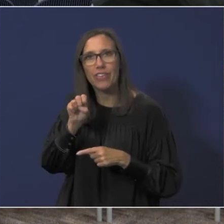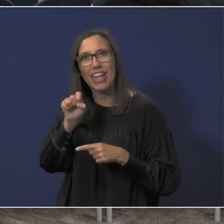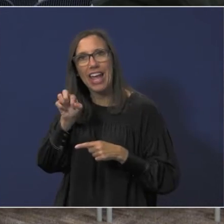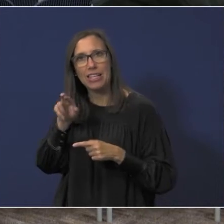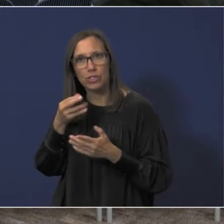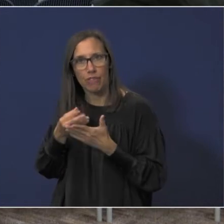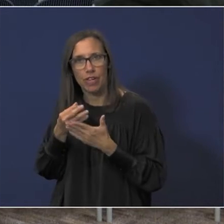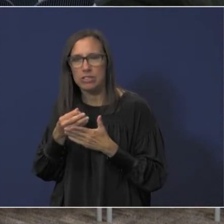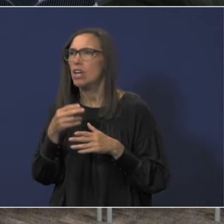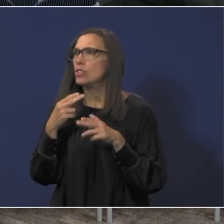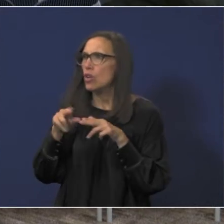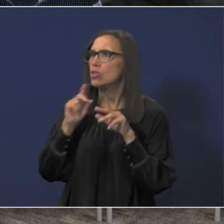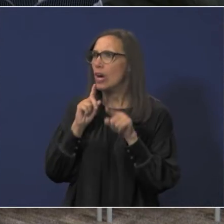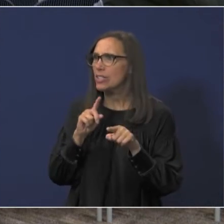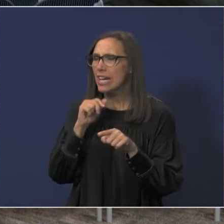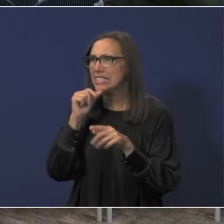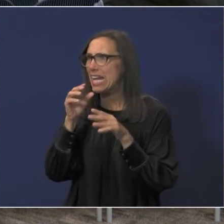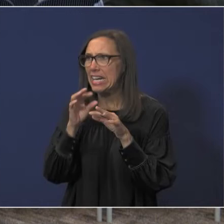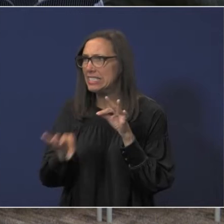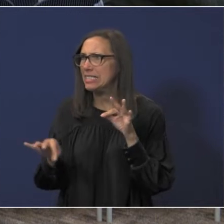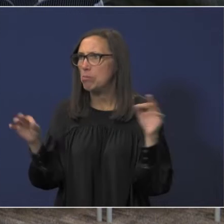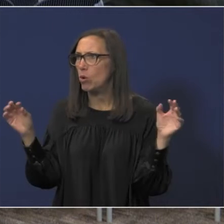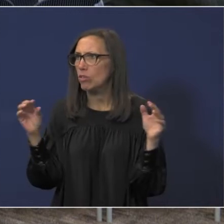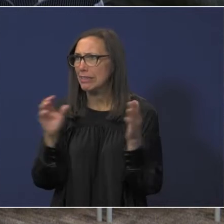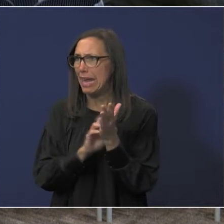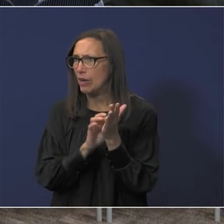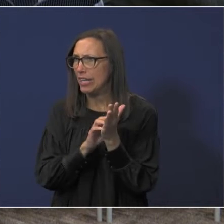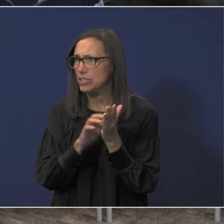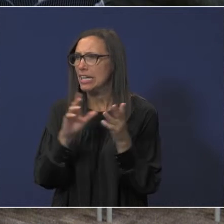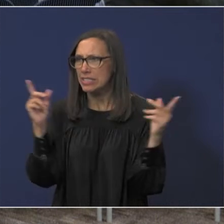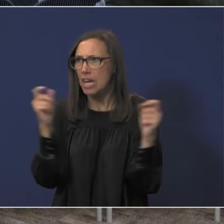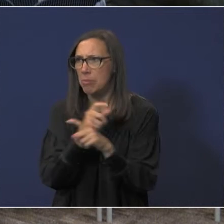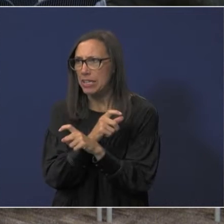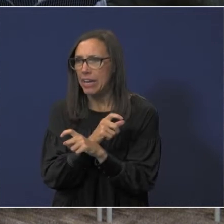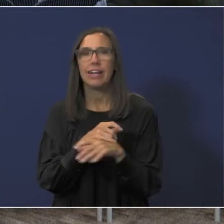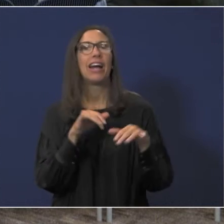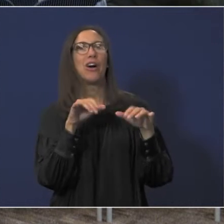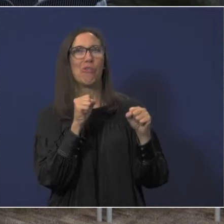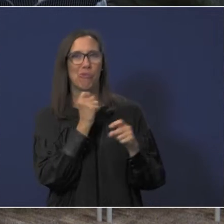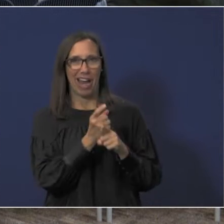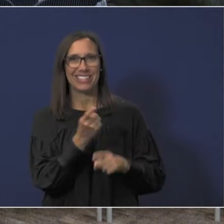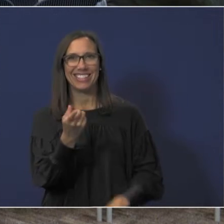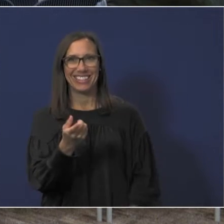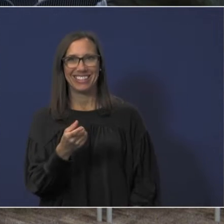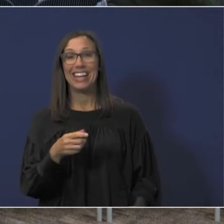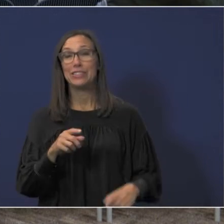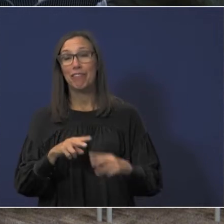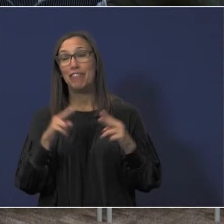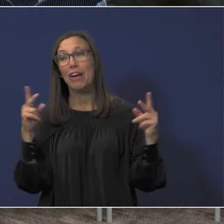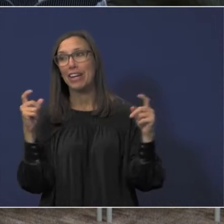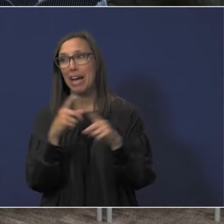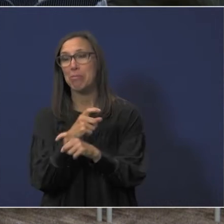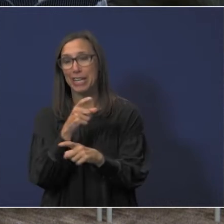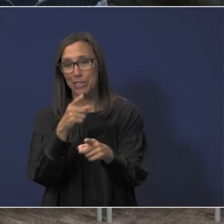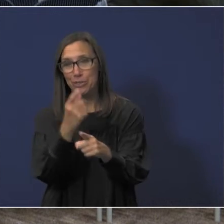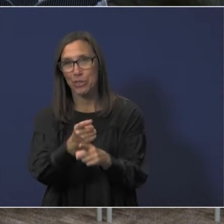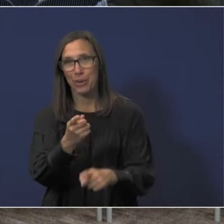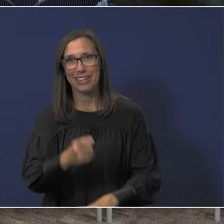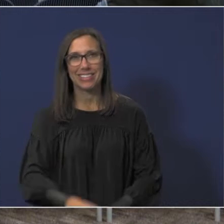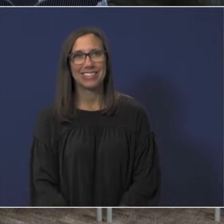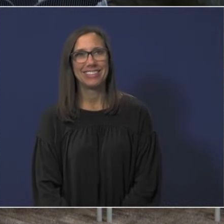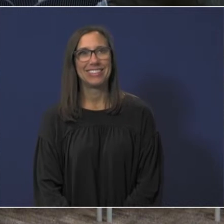short answer is it's not a simple calculation that's a complicated calculation it's very complicated you are correct